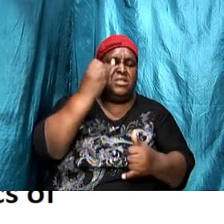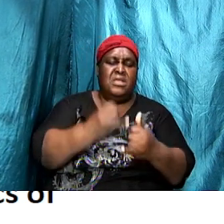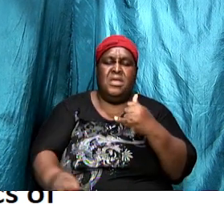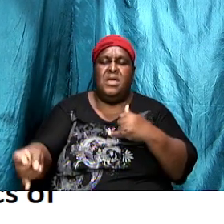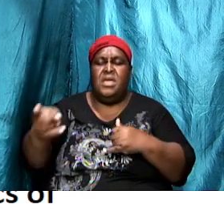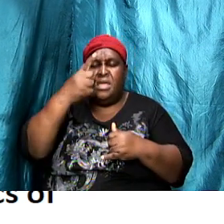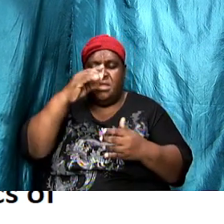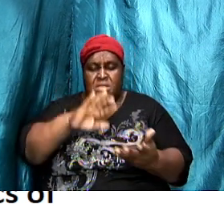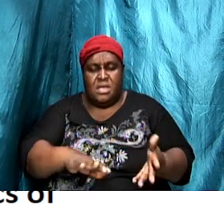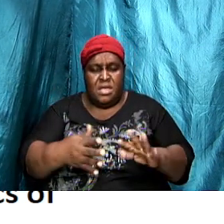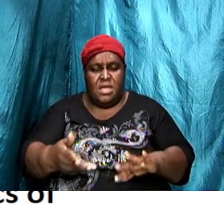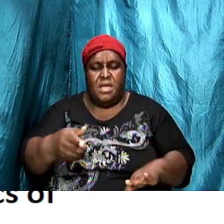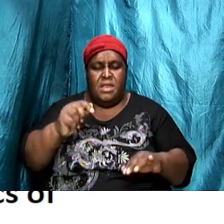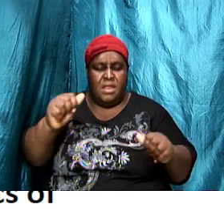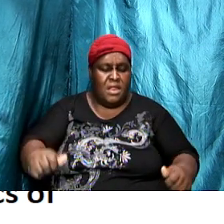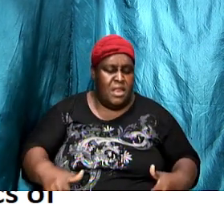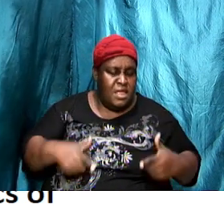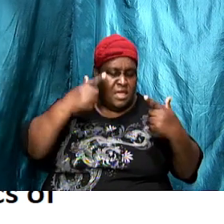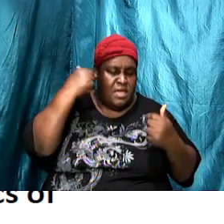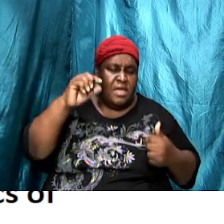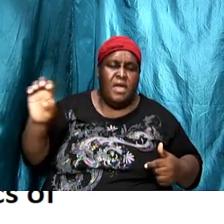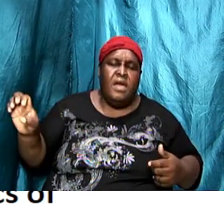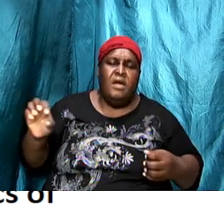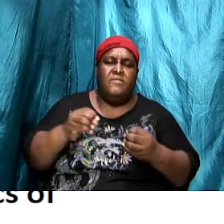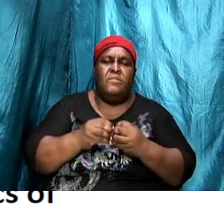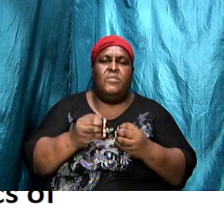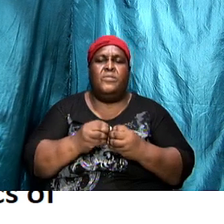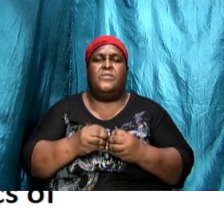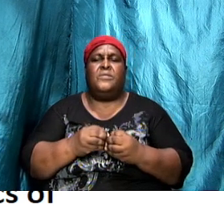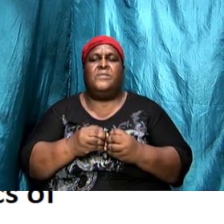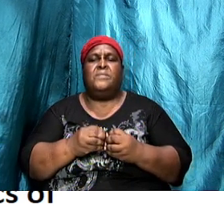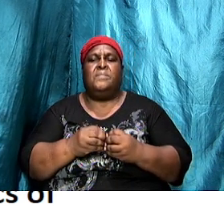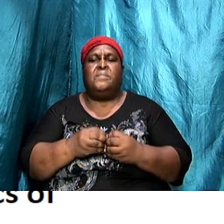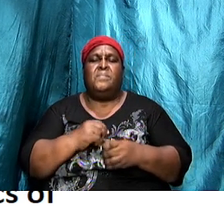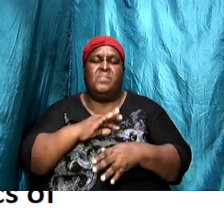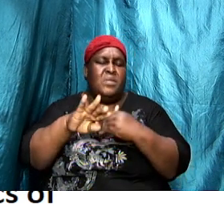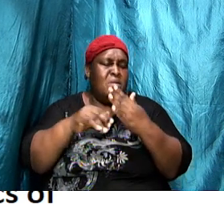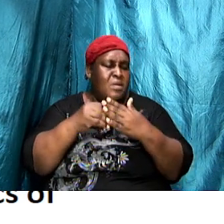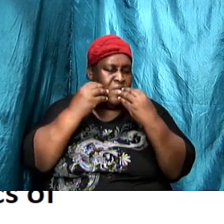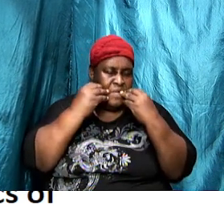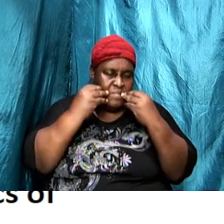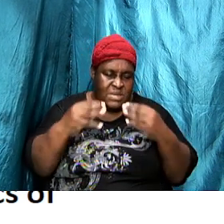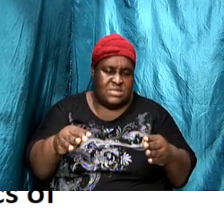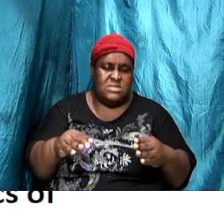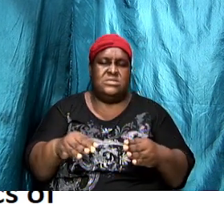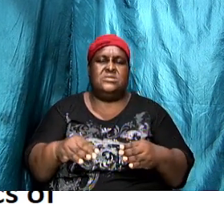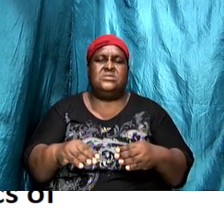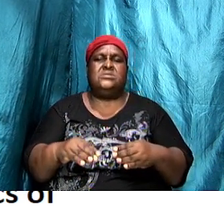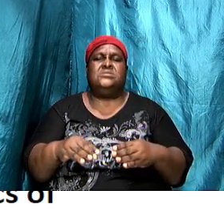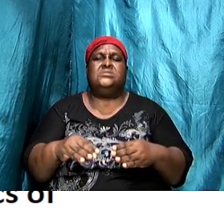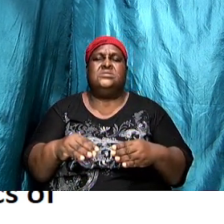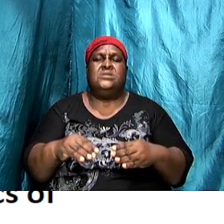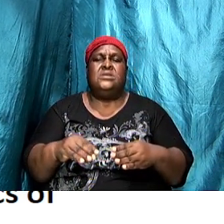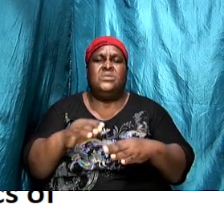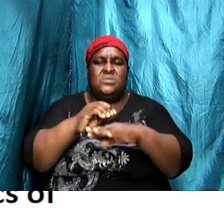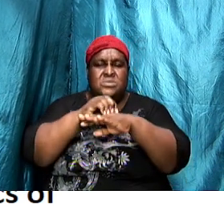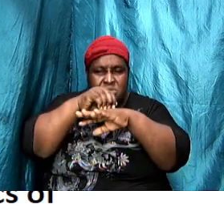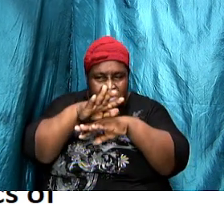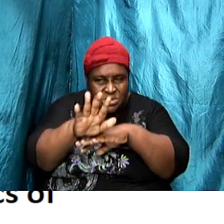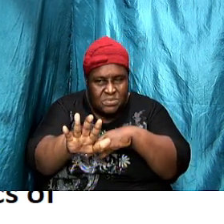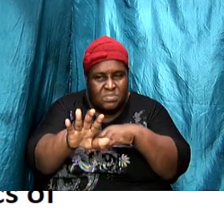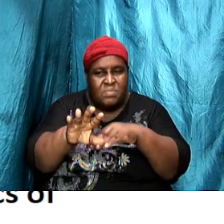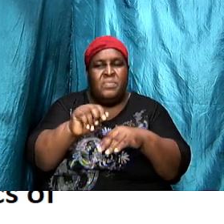forevermore. all the messages was sent,